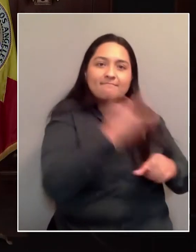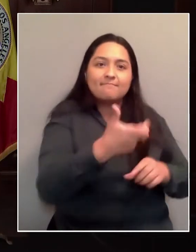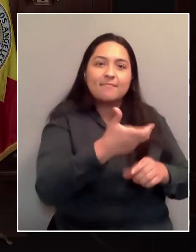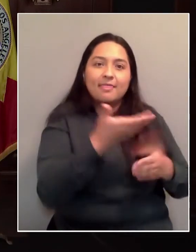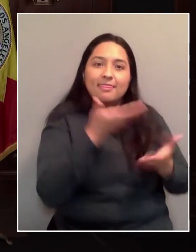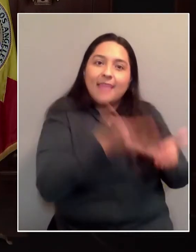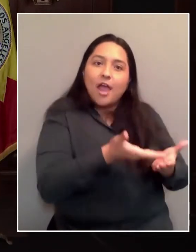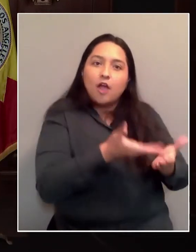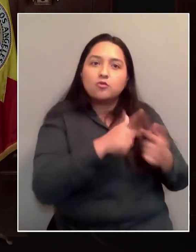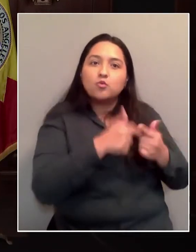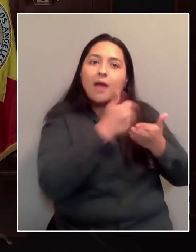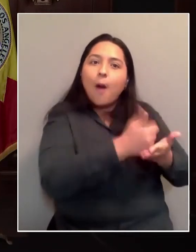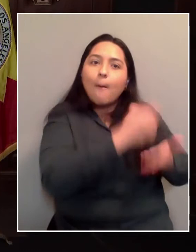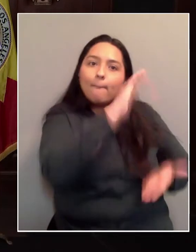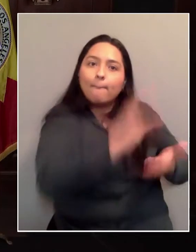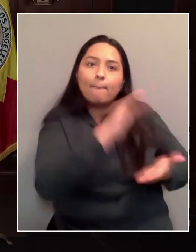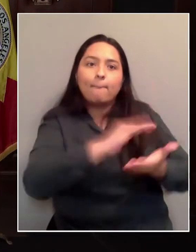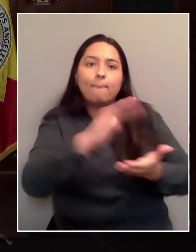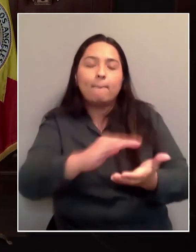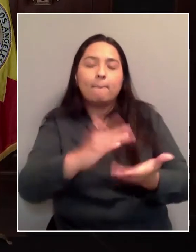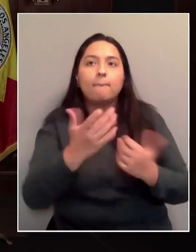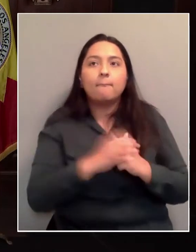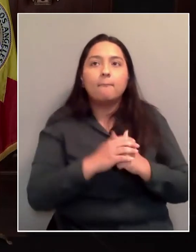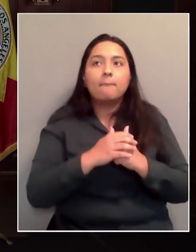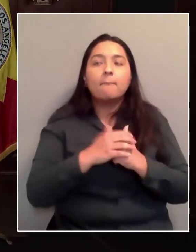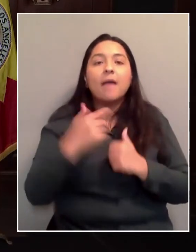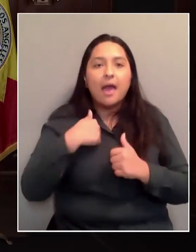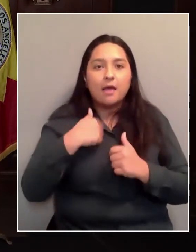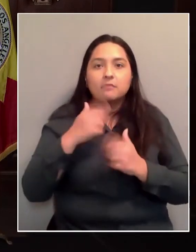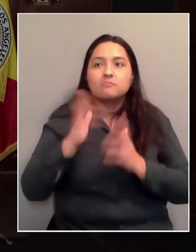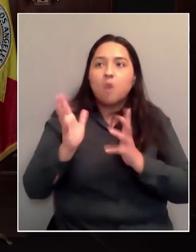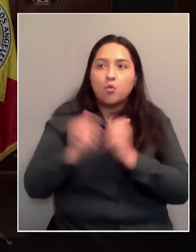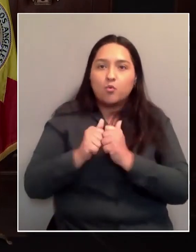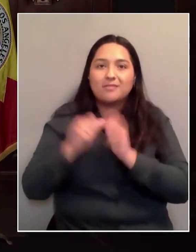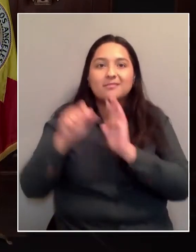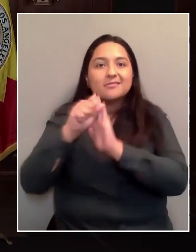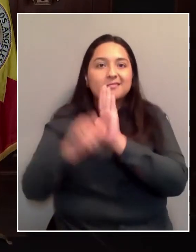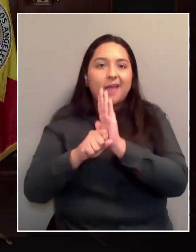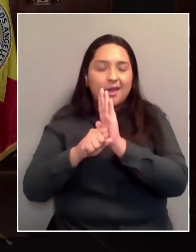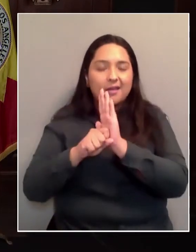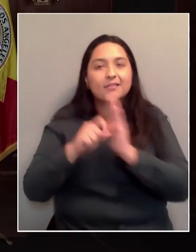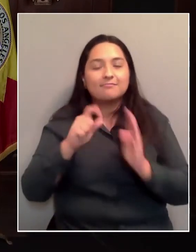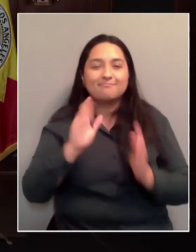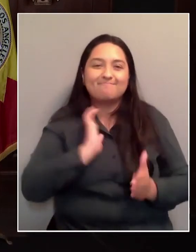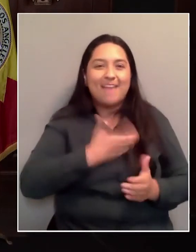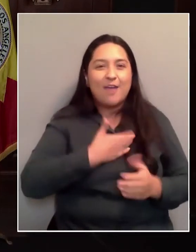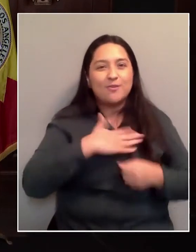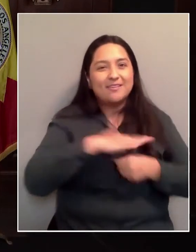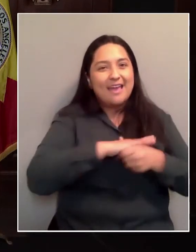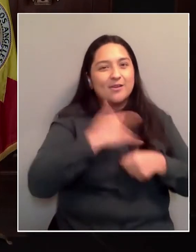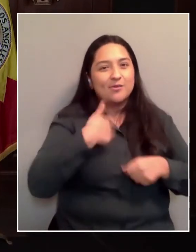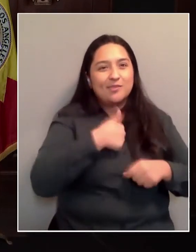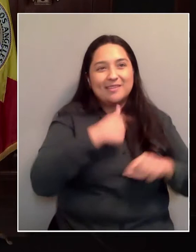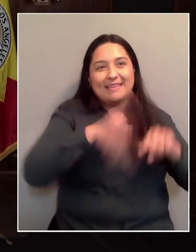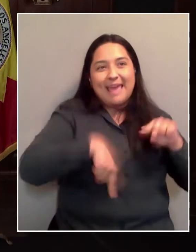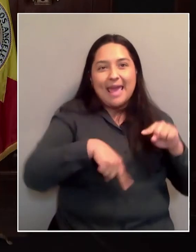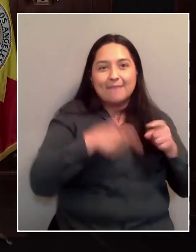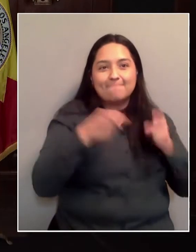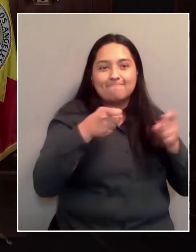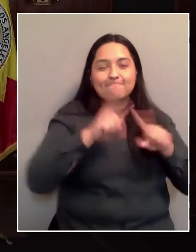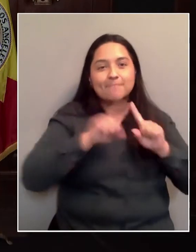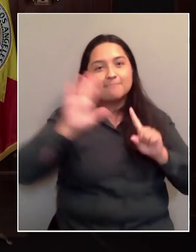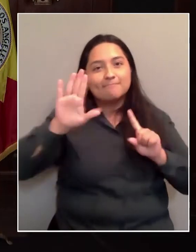So I have spoken with state officials. It's not the county that can do that. It's a state and federal really tiering